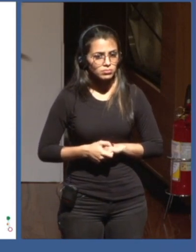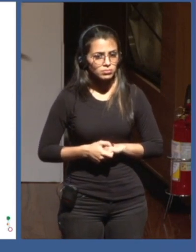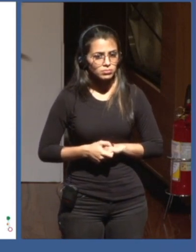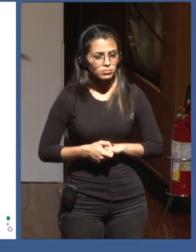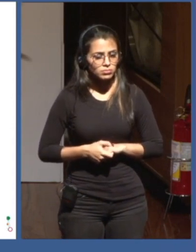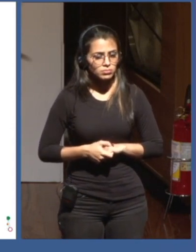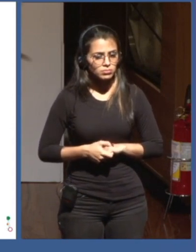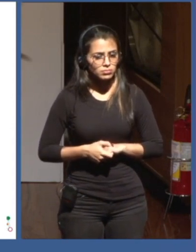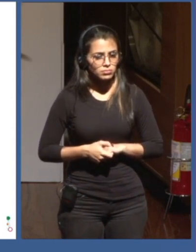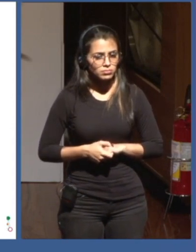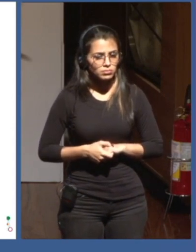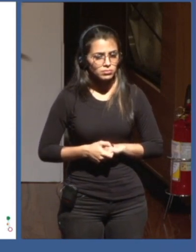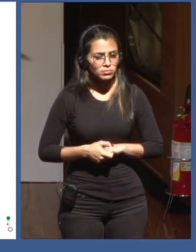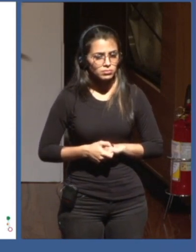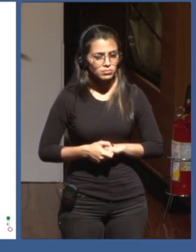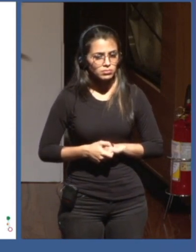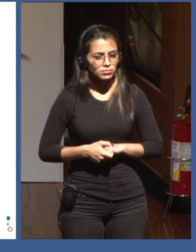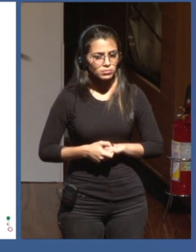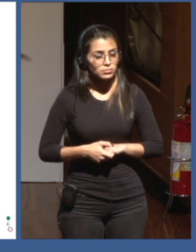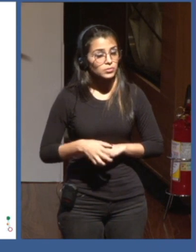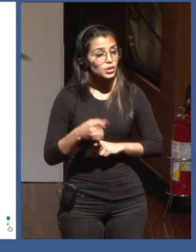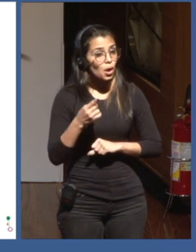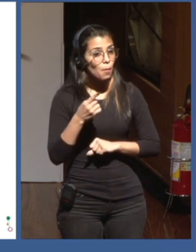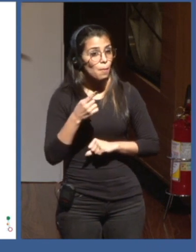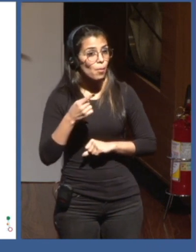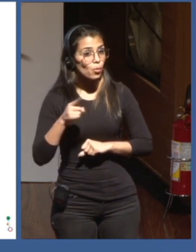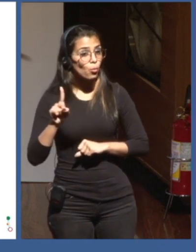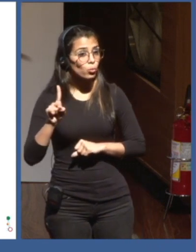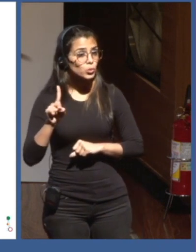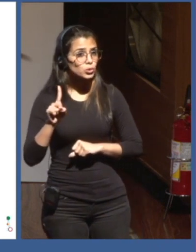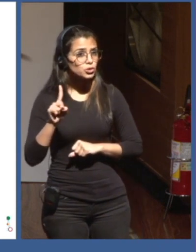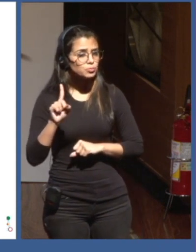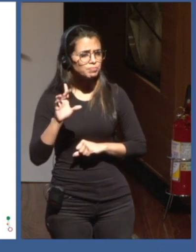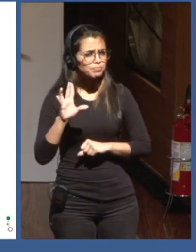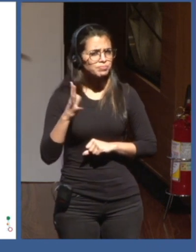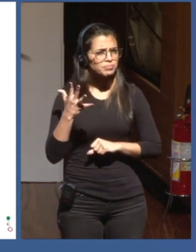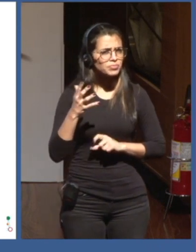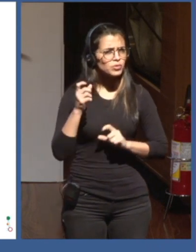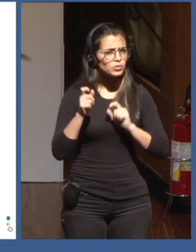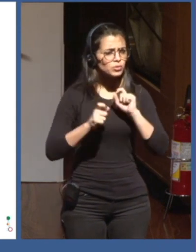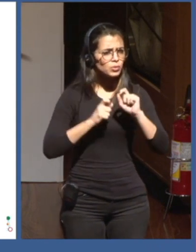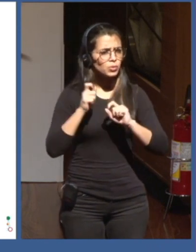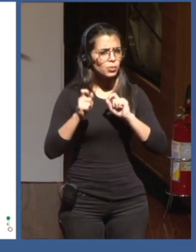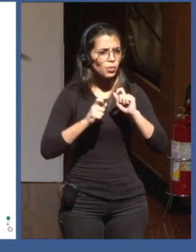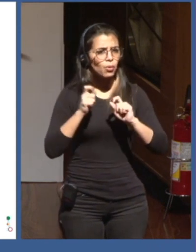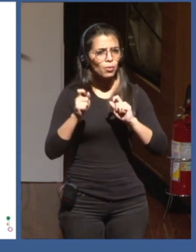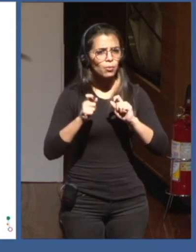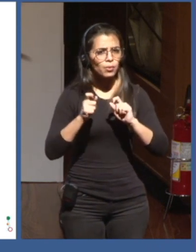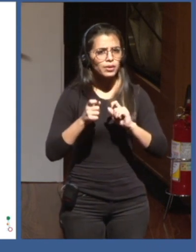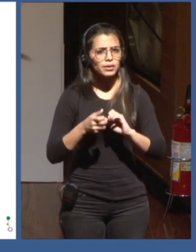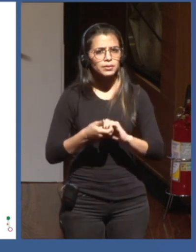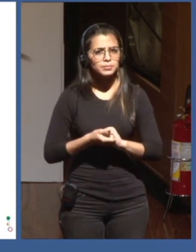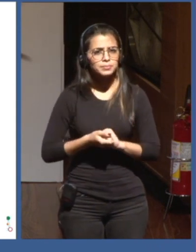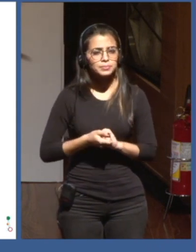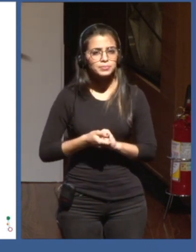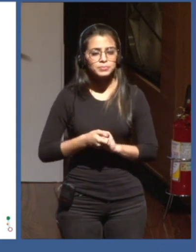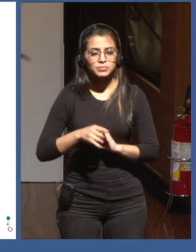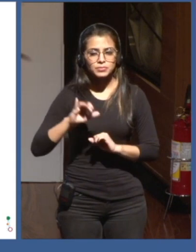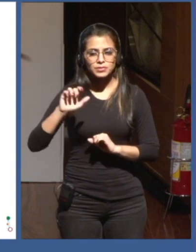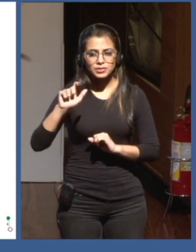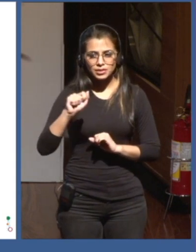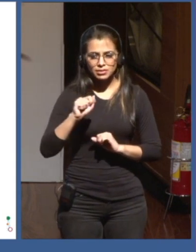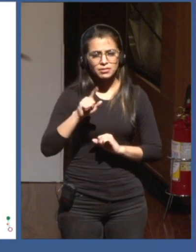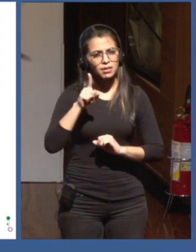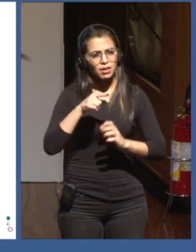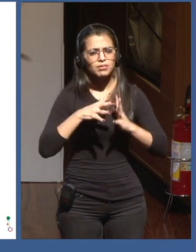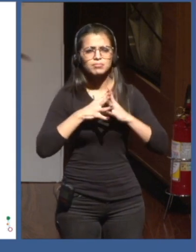So, what's next? Big data, AI, SDGs. So, it's complicated, right? It's a